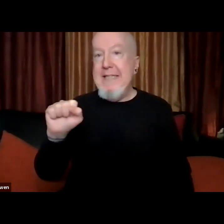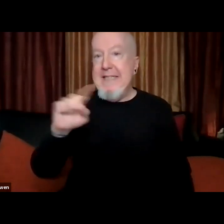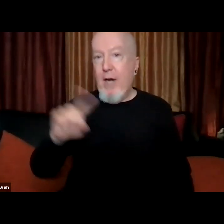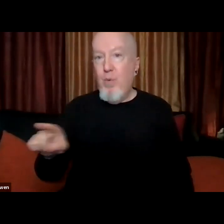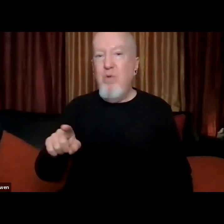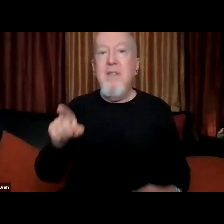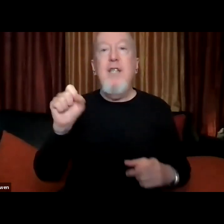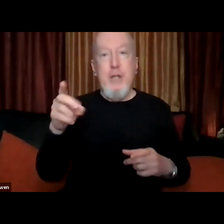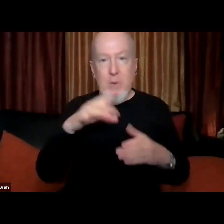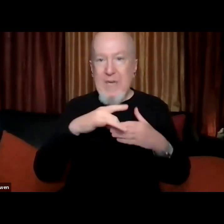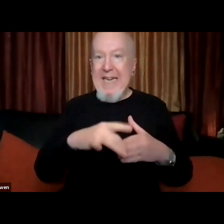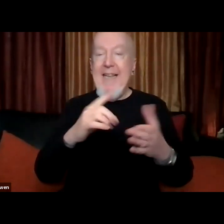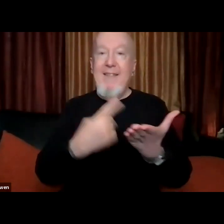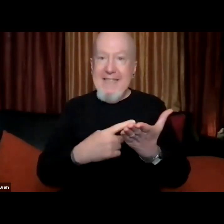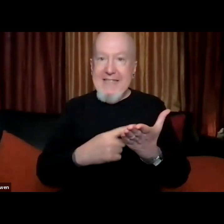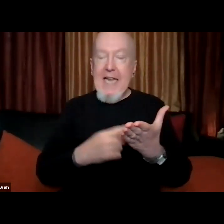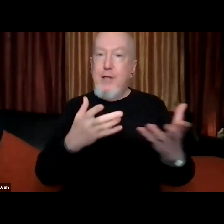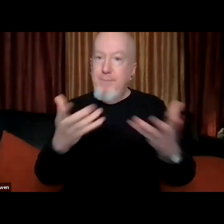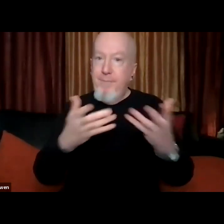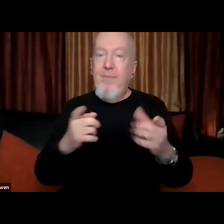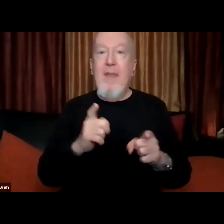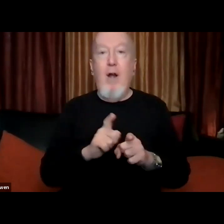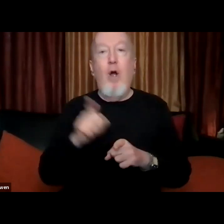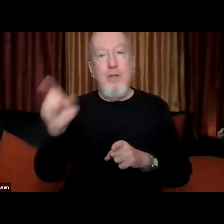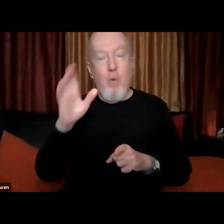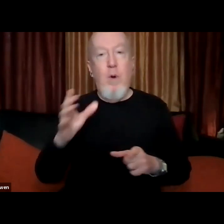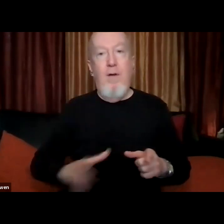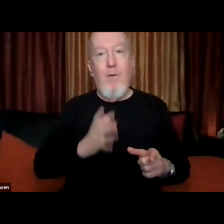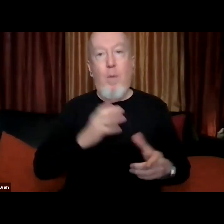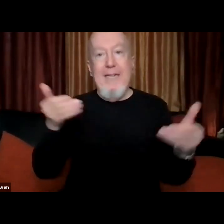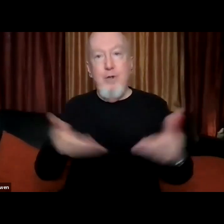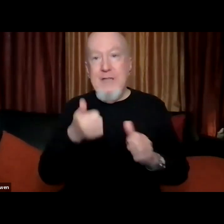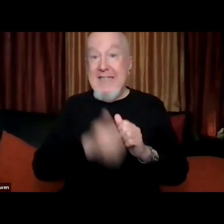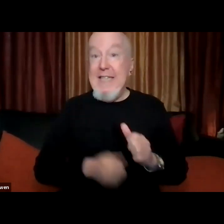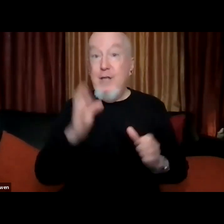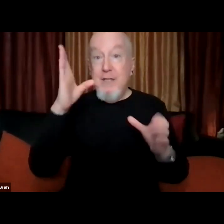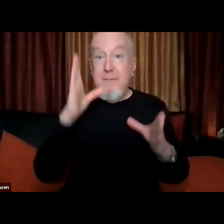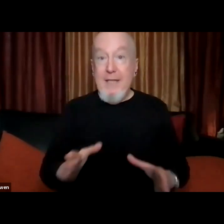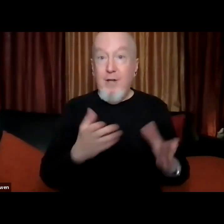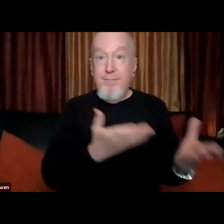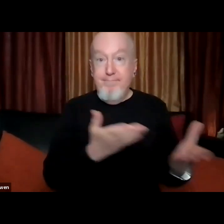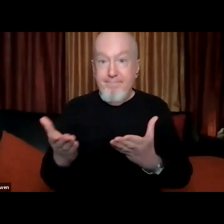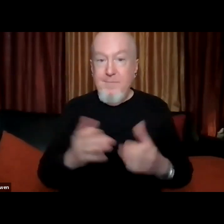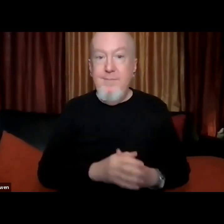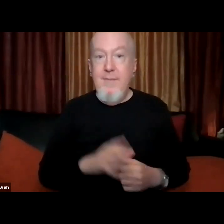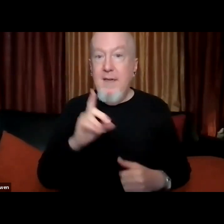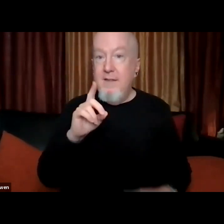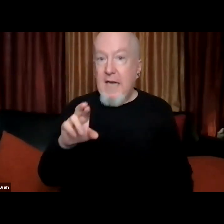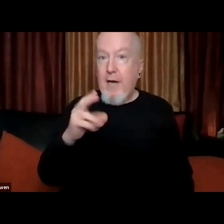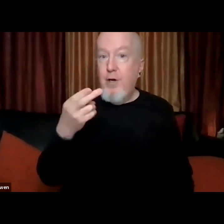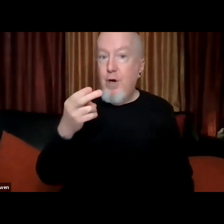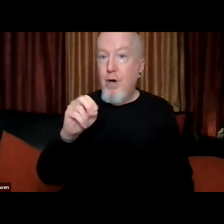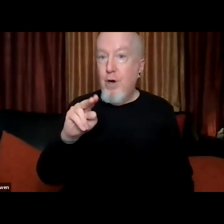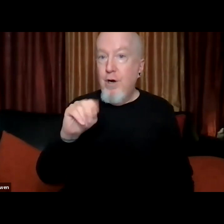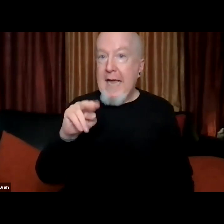events discussant and will be doing the formal introductions of our speakers dr hernandez's